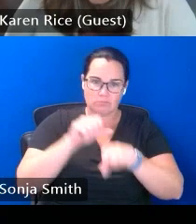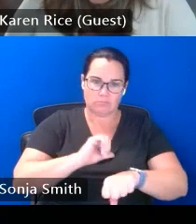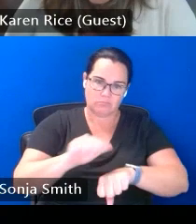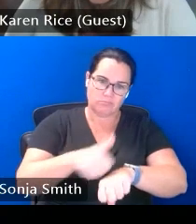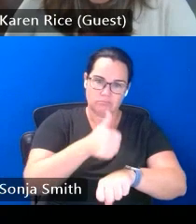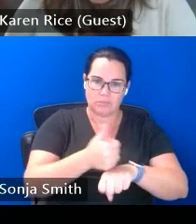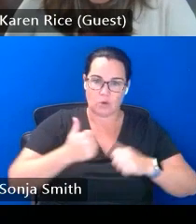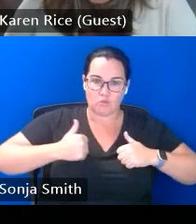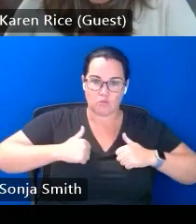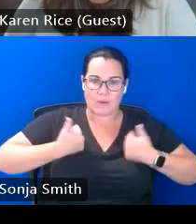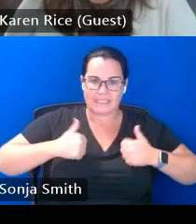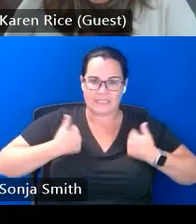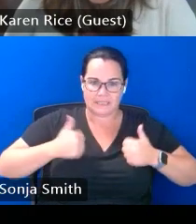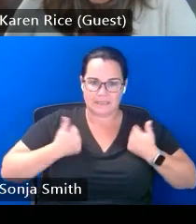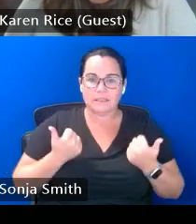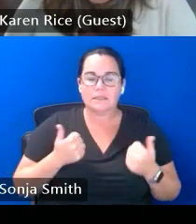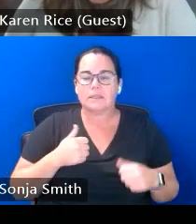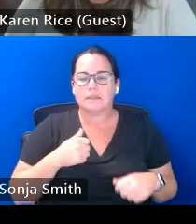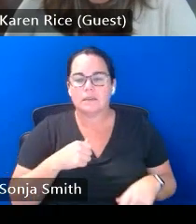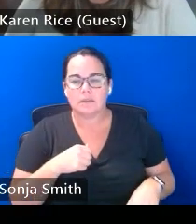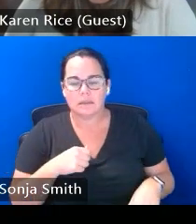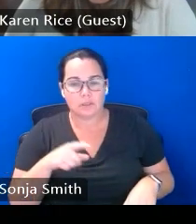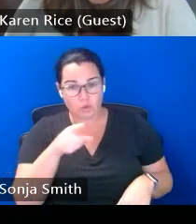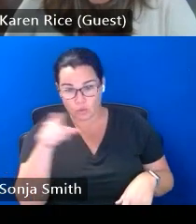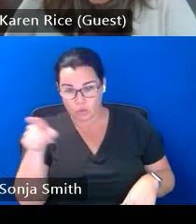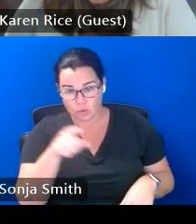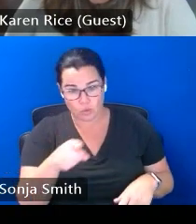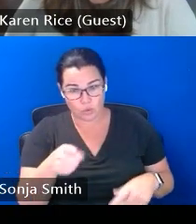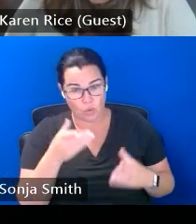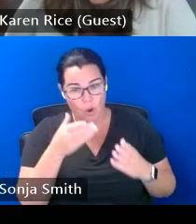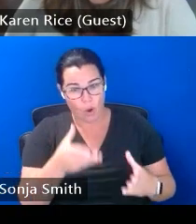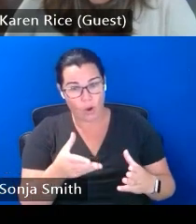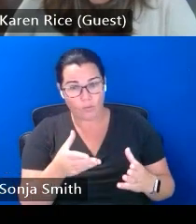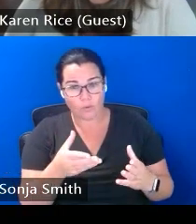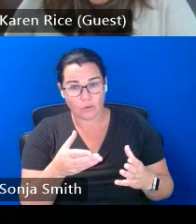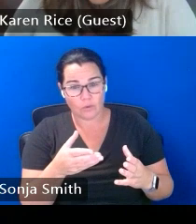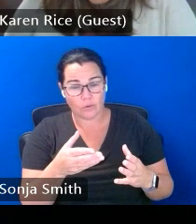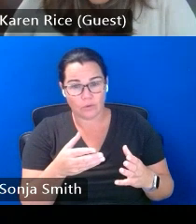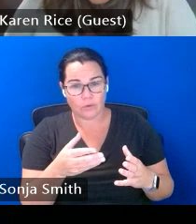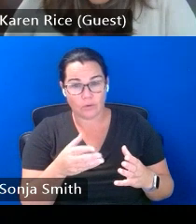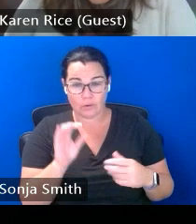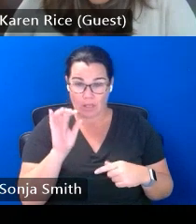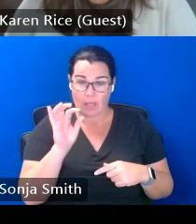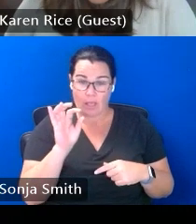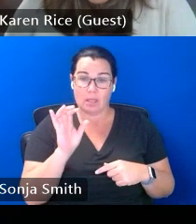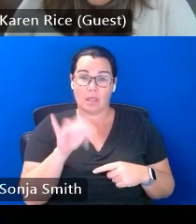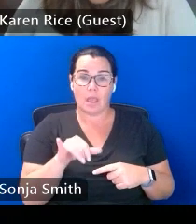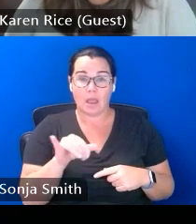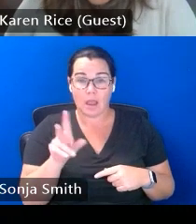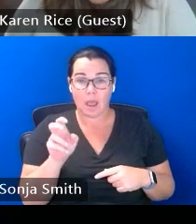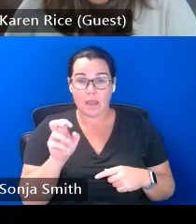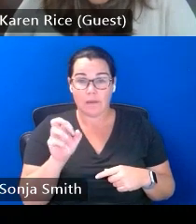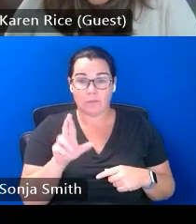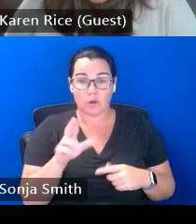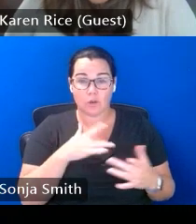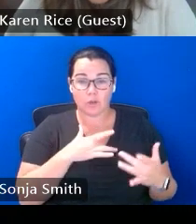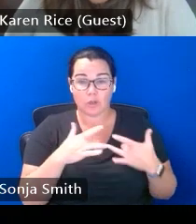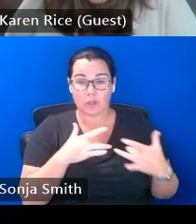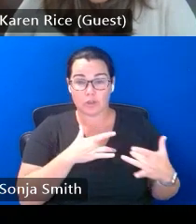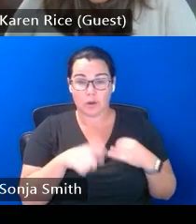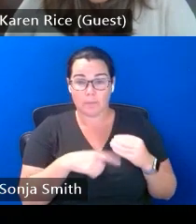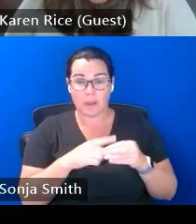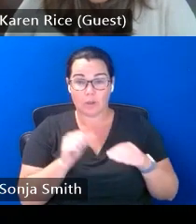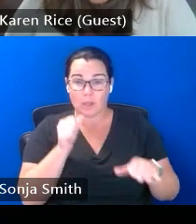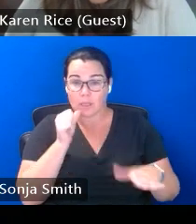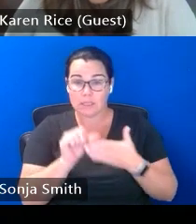ever offer any kind of a situation is that ever a concern about sending mail and